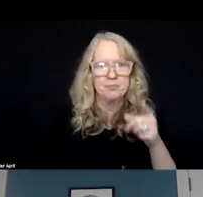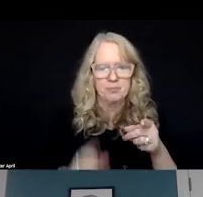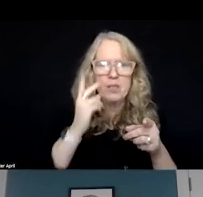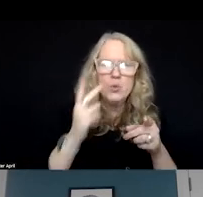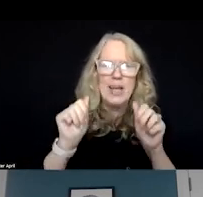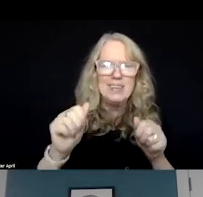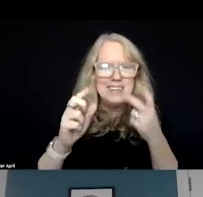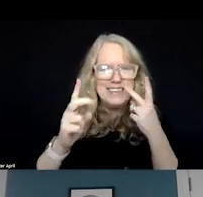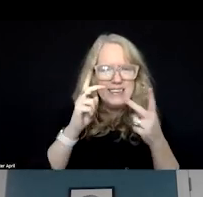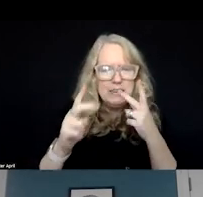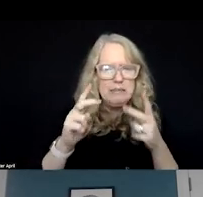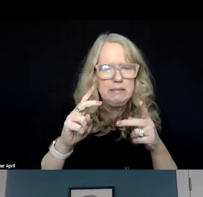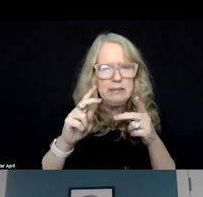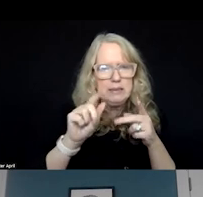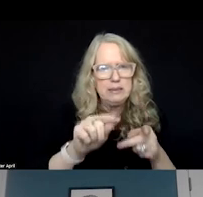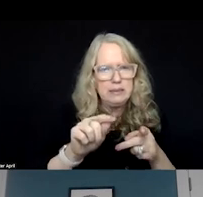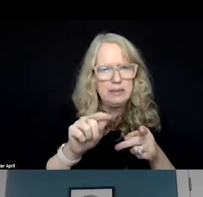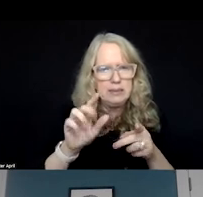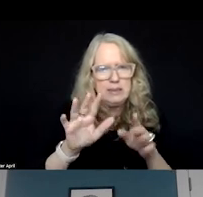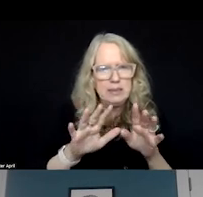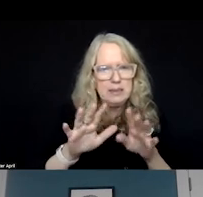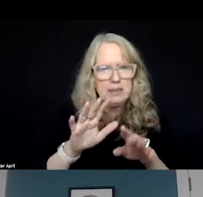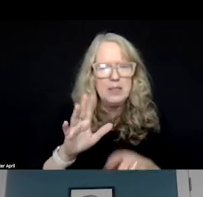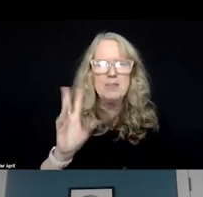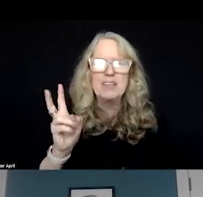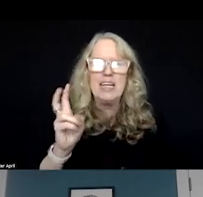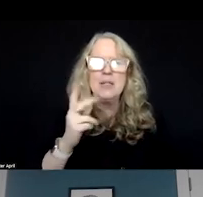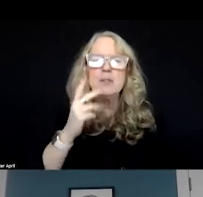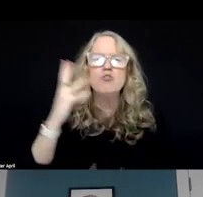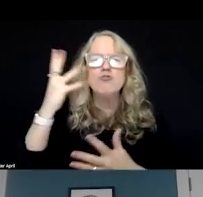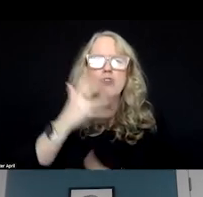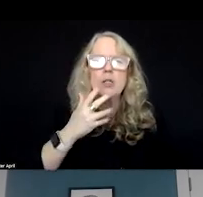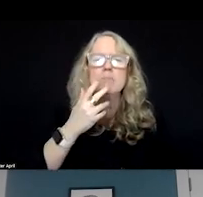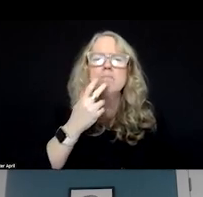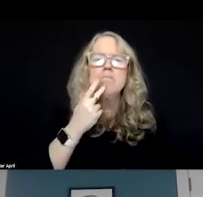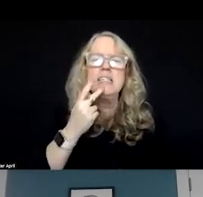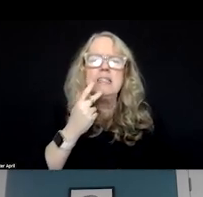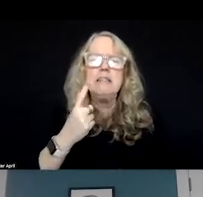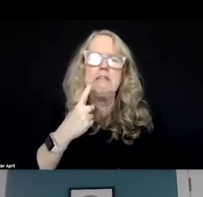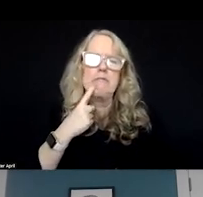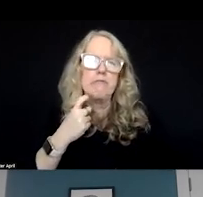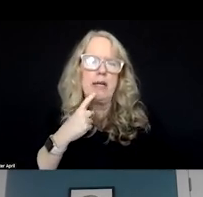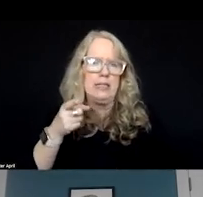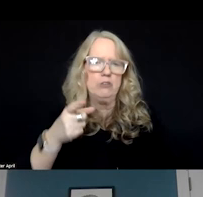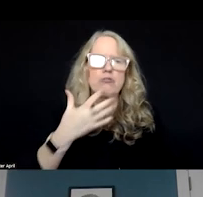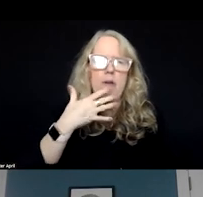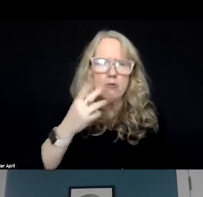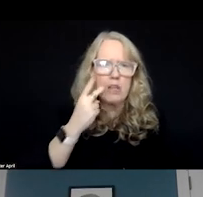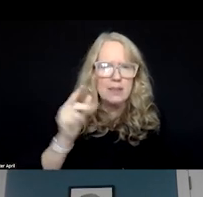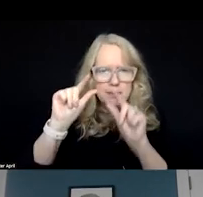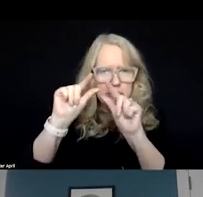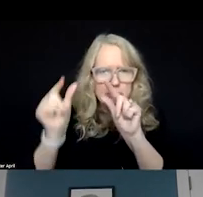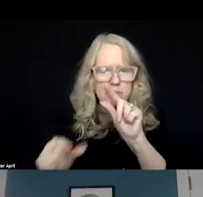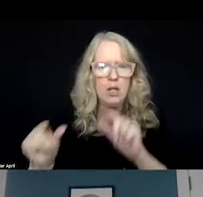kind of peachy, kind of darker reddish color. And as you notice,